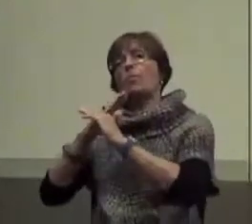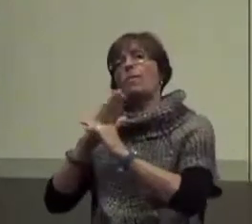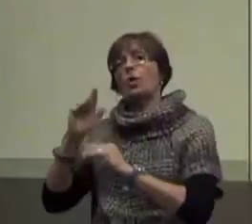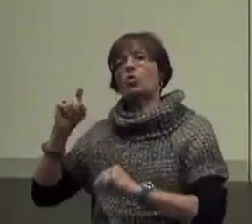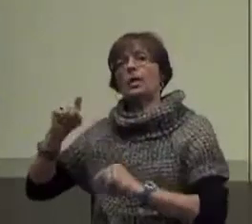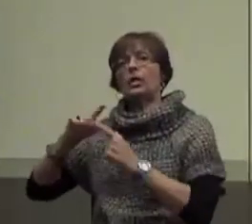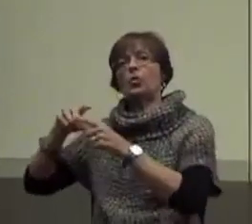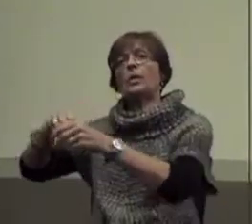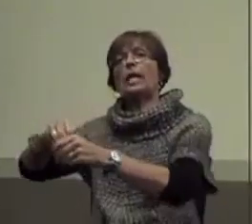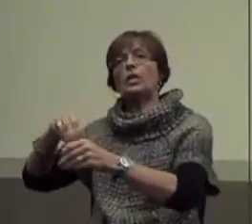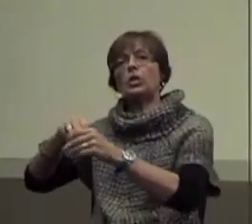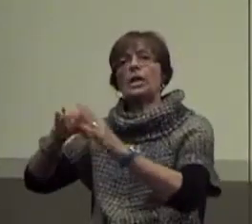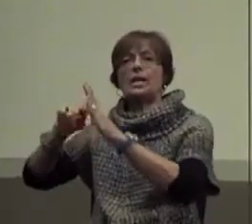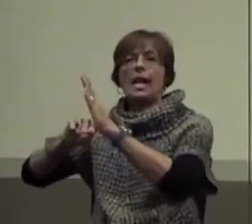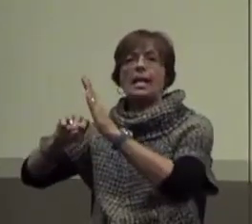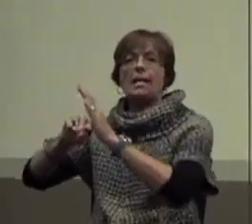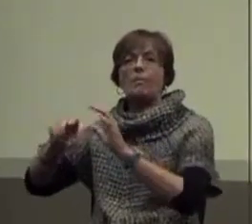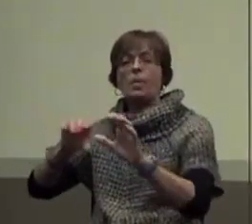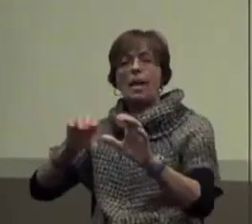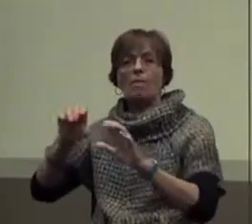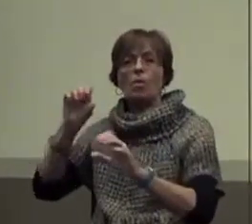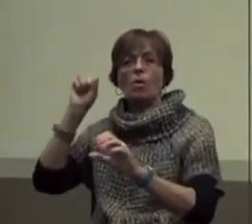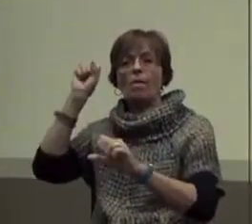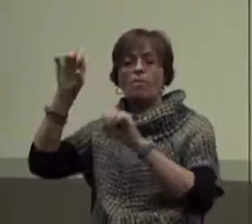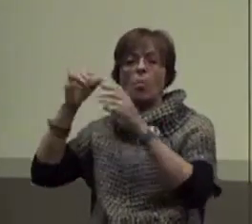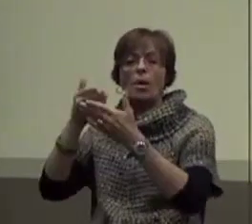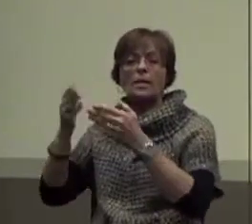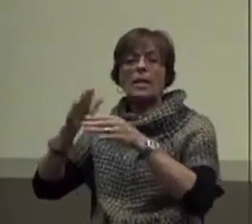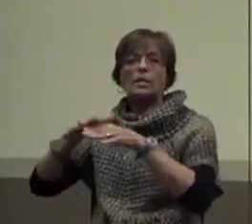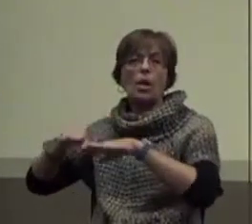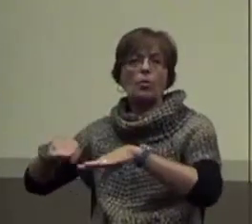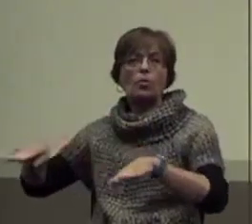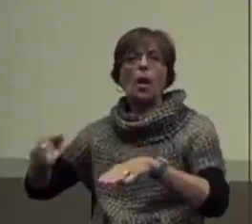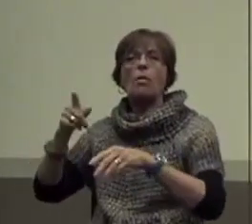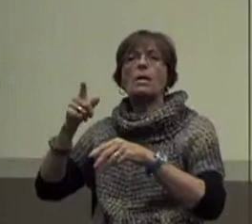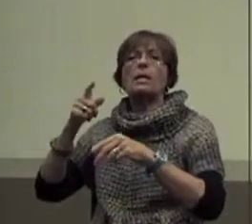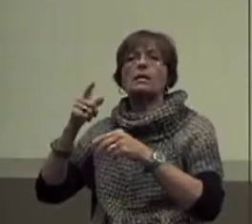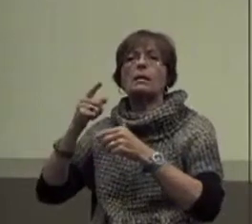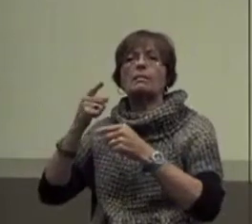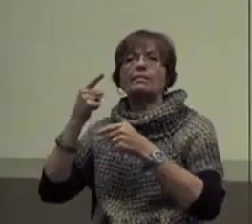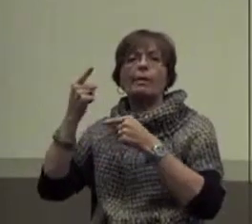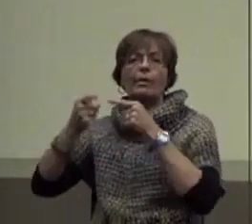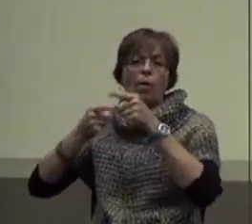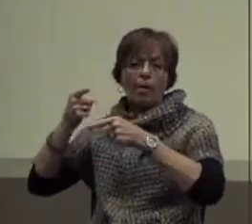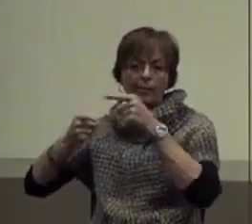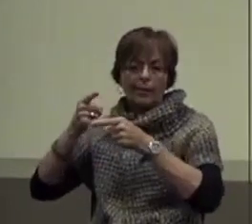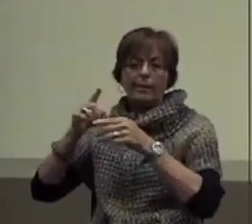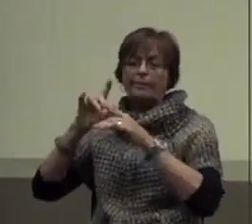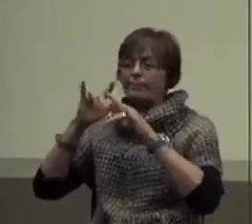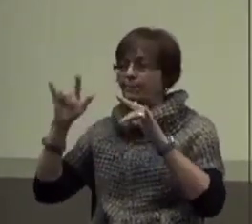engage in that negative behavior of throwing stuff on the ground and calling me lame. Right?